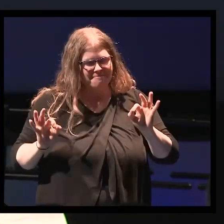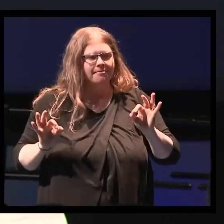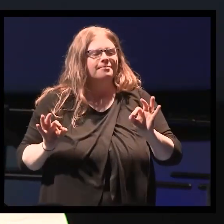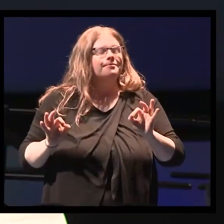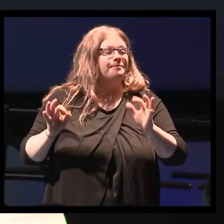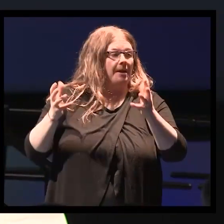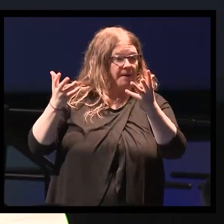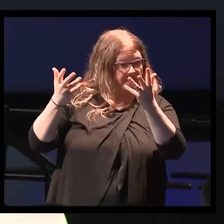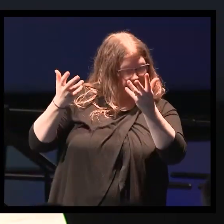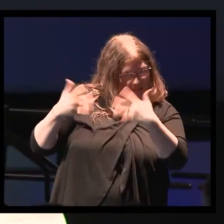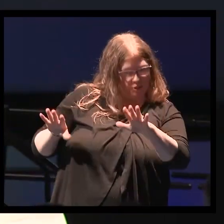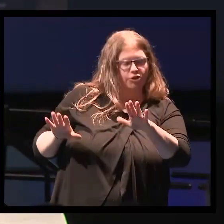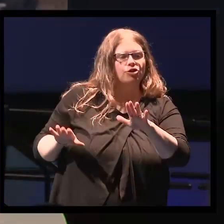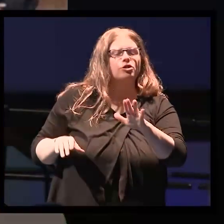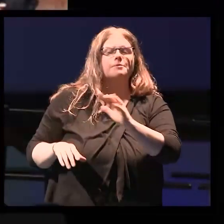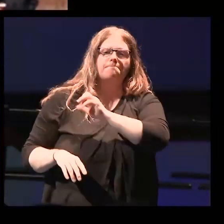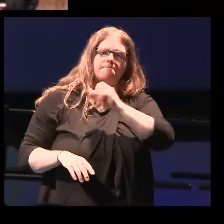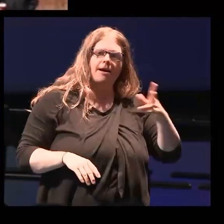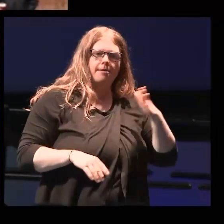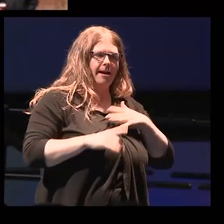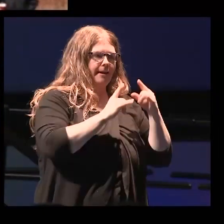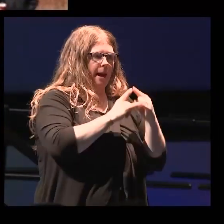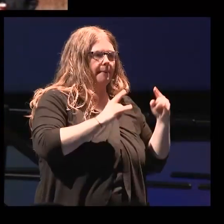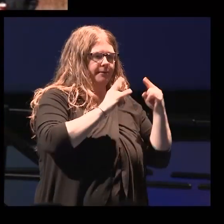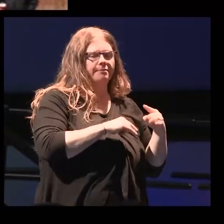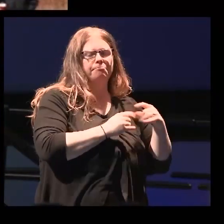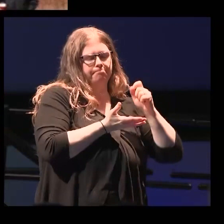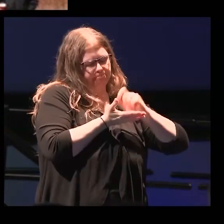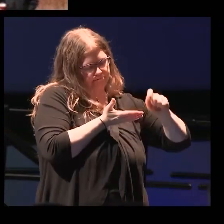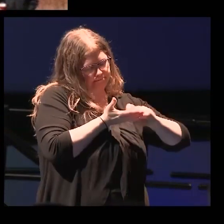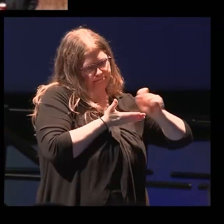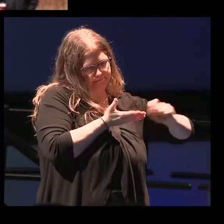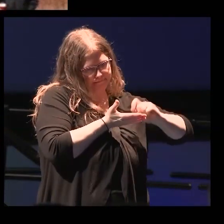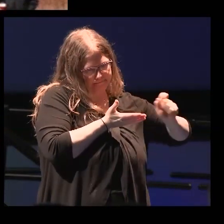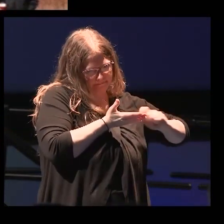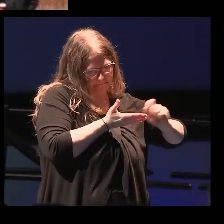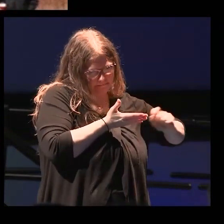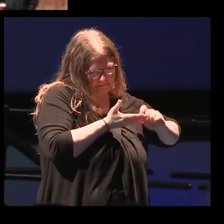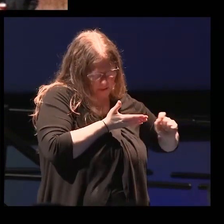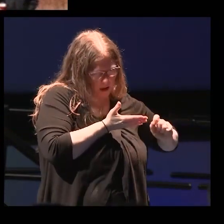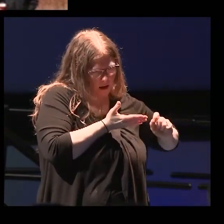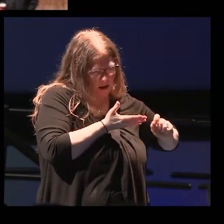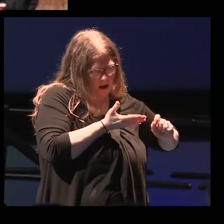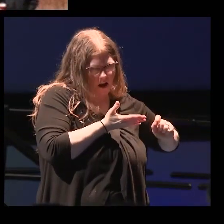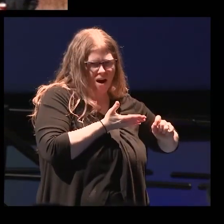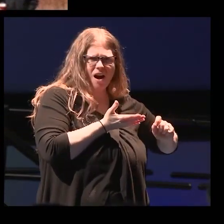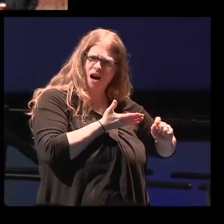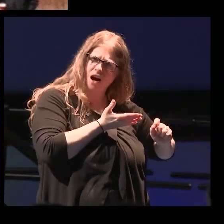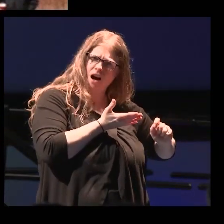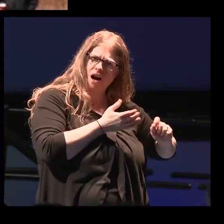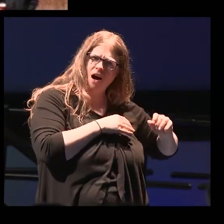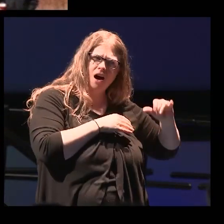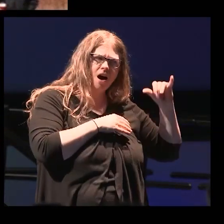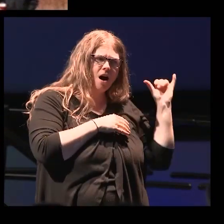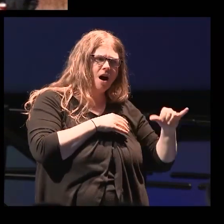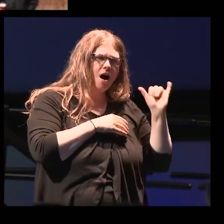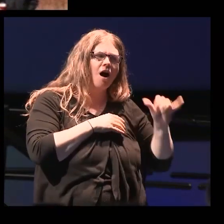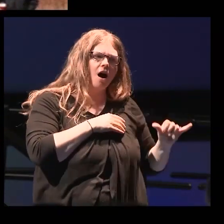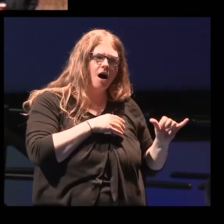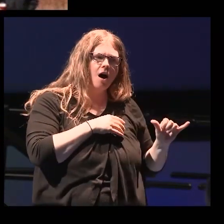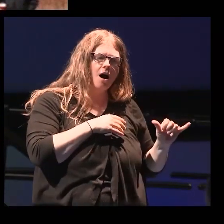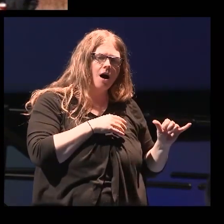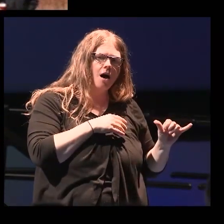went back to my cabin. was doing my charting and writing my notes and I had a bit of an epiphany. What struck me is that